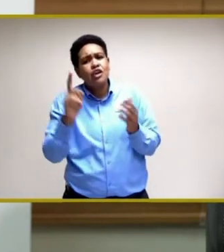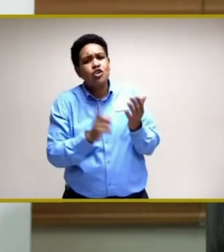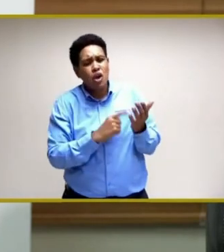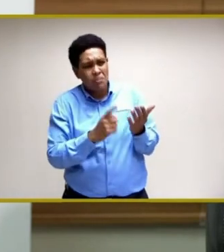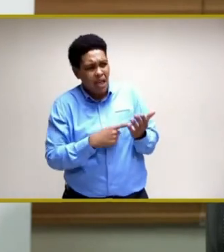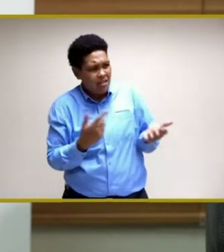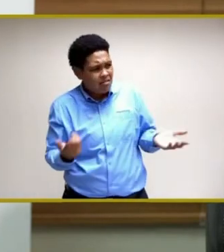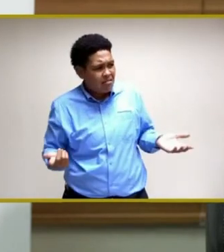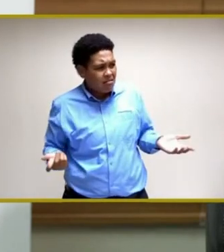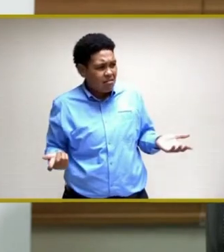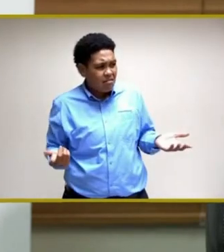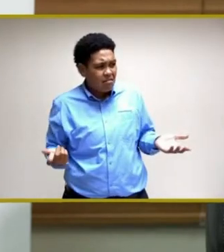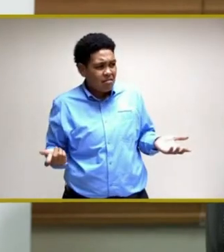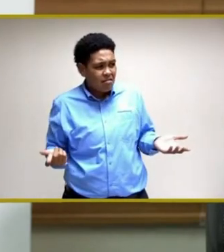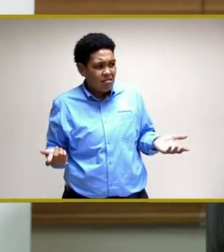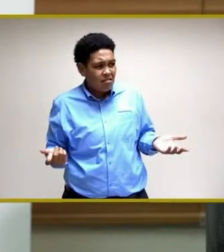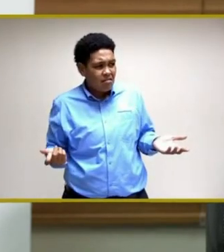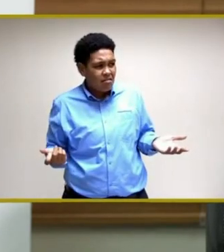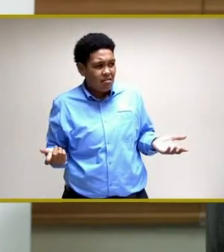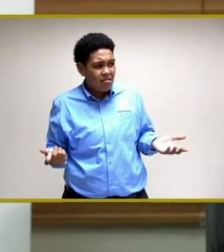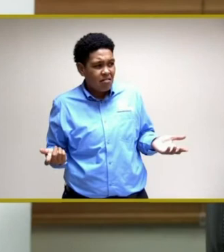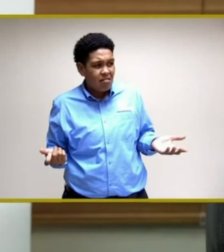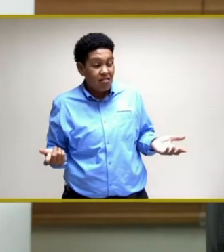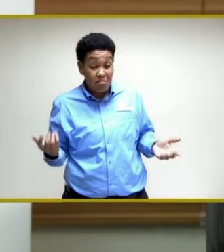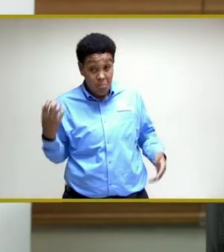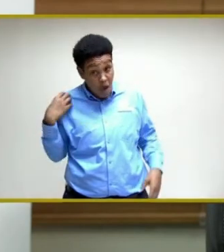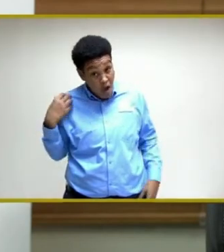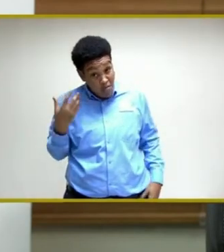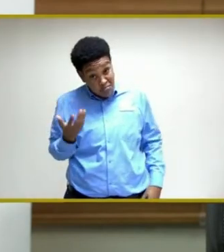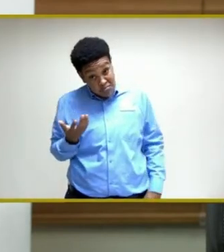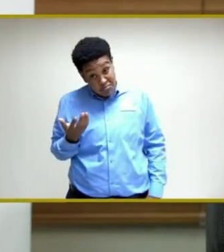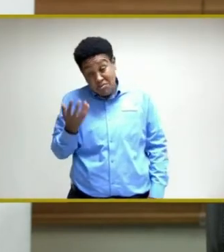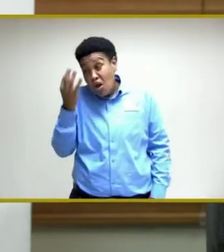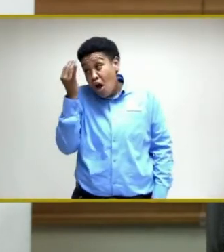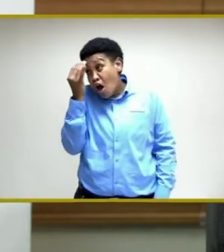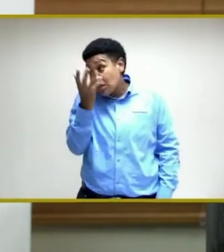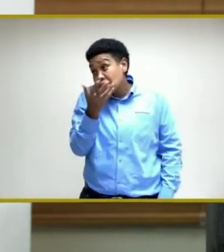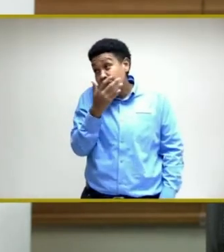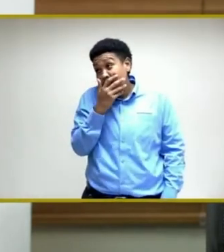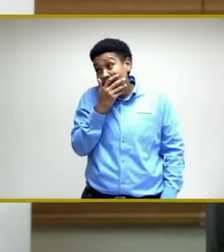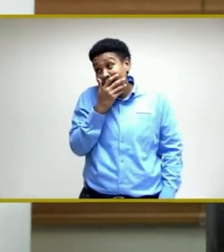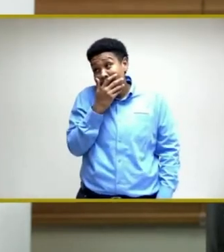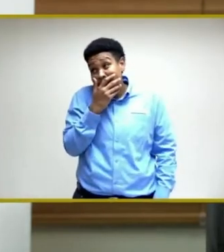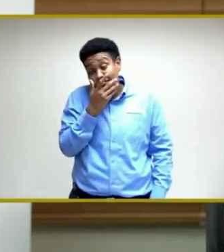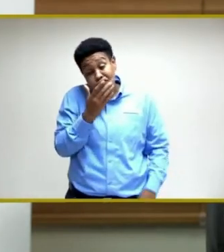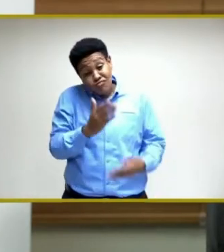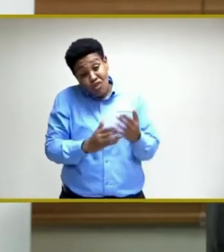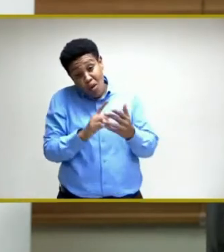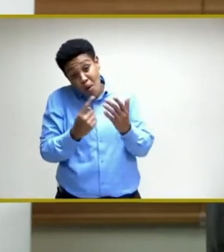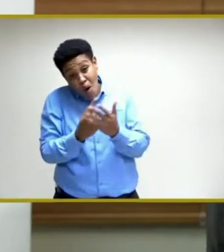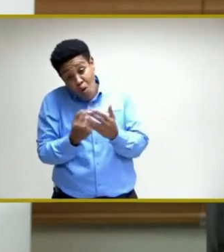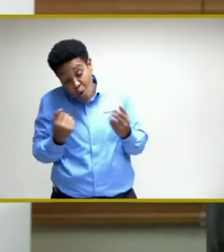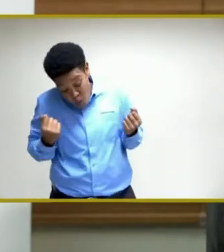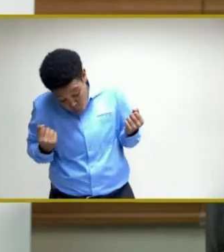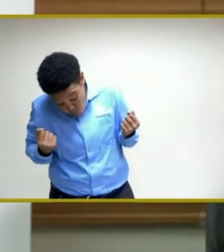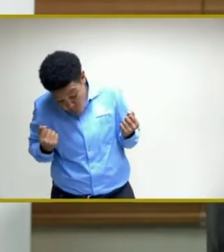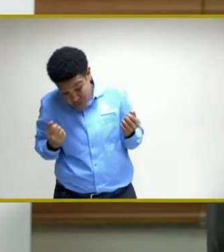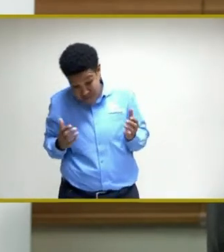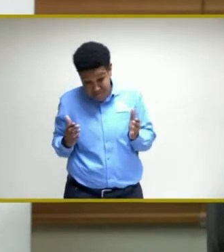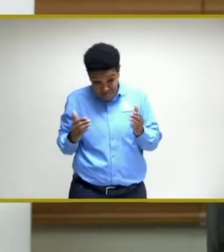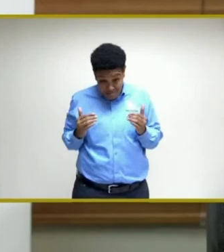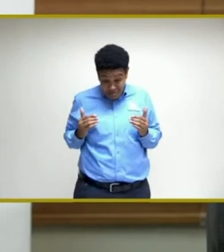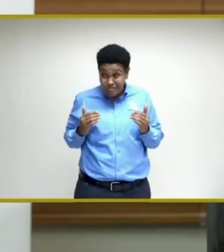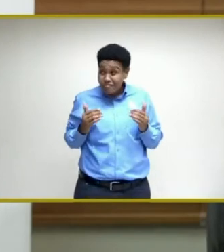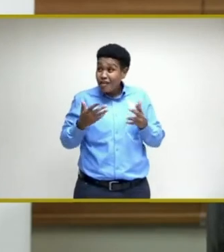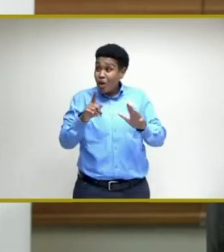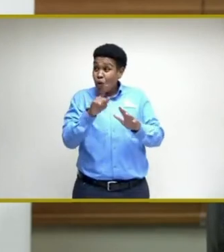you know, employers, consider staggering some hours, work hours, allowing